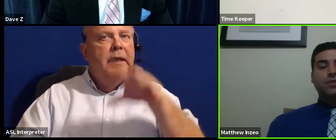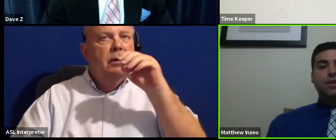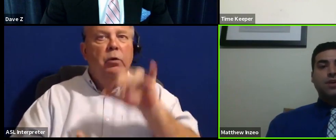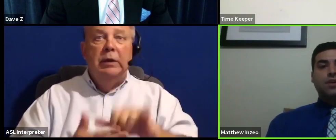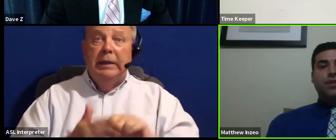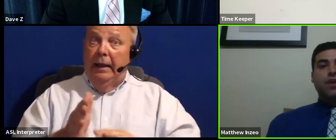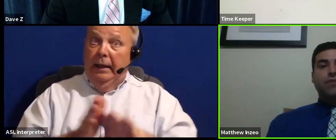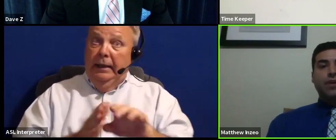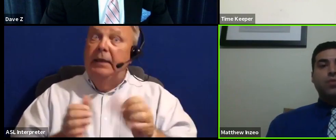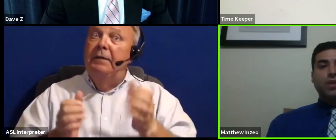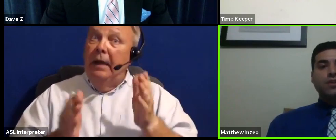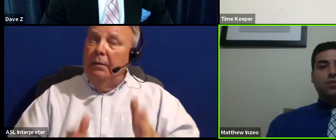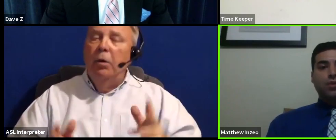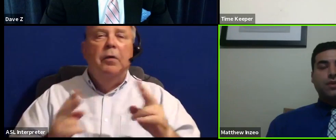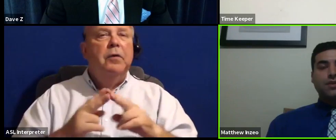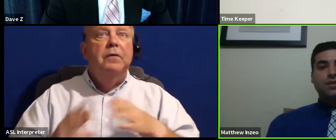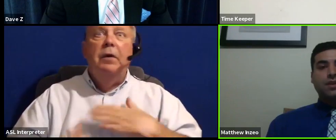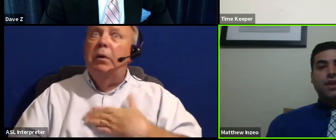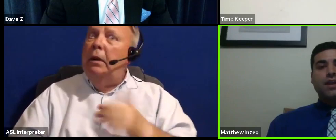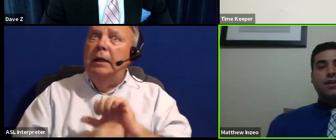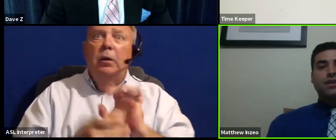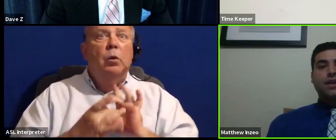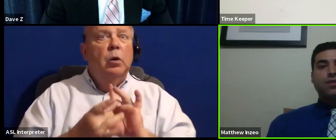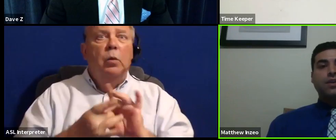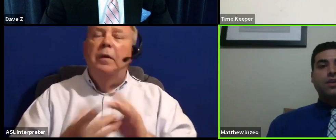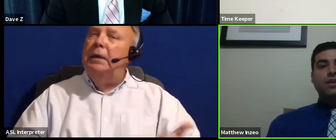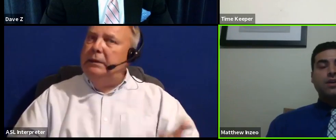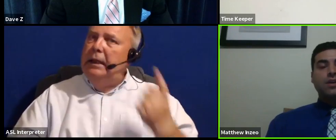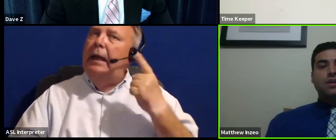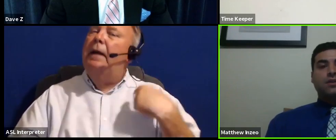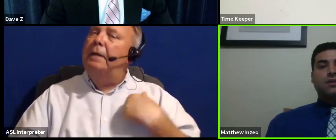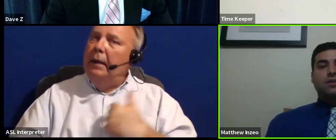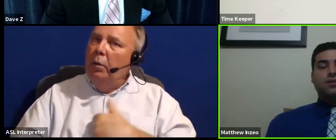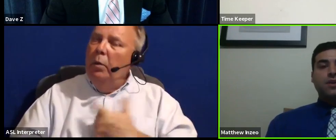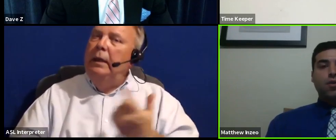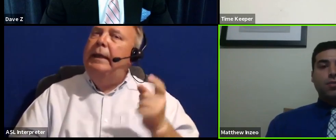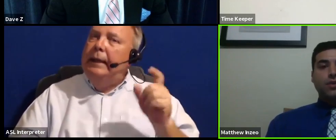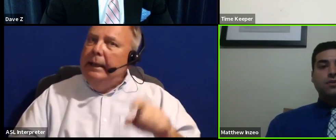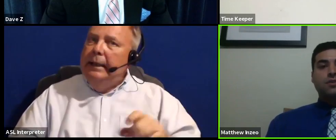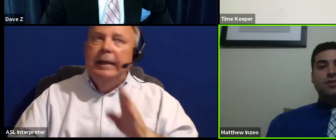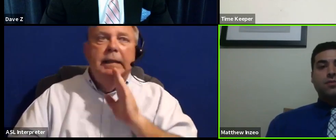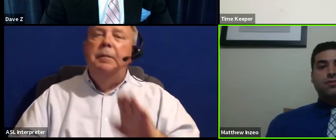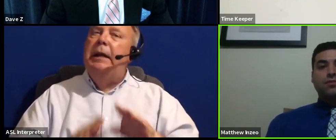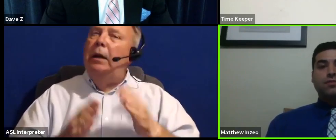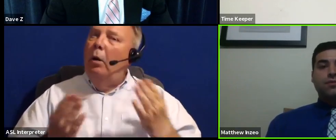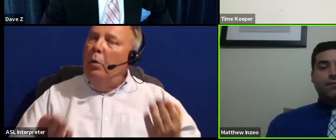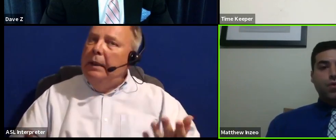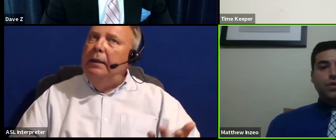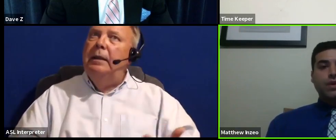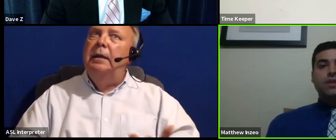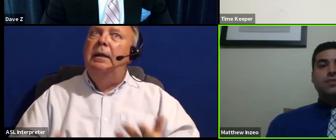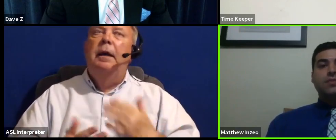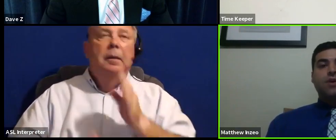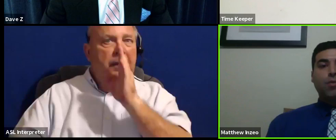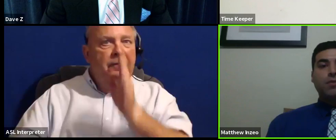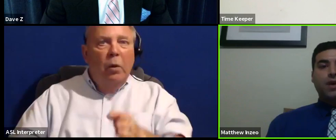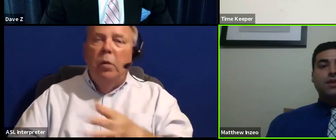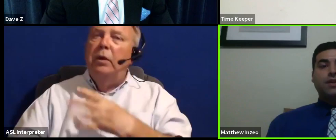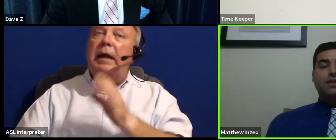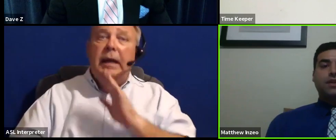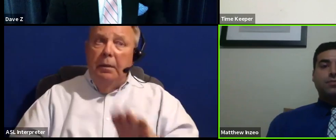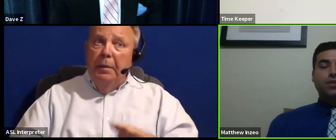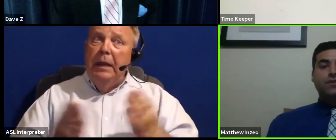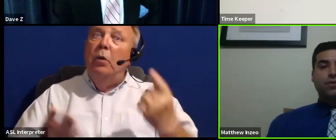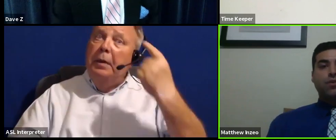developers, they are very willing to work with us. And I think that we need to be open, to be forward, and to be open